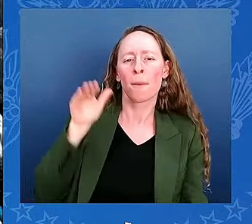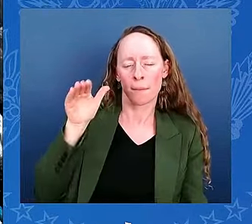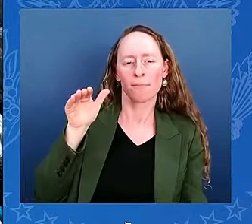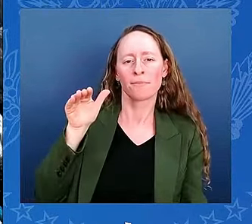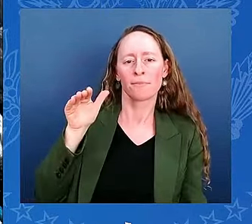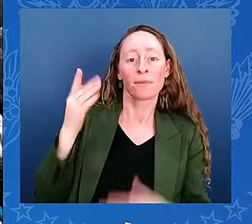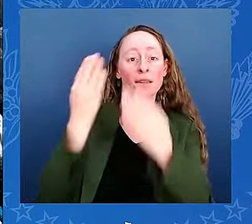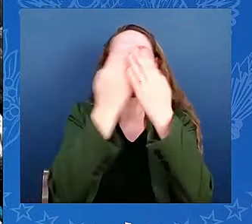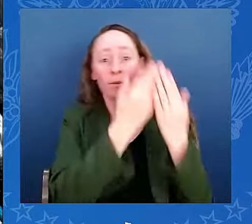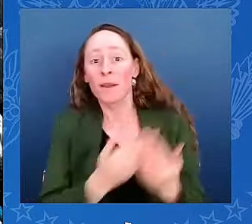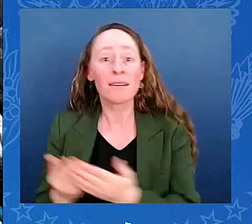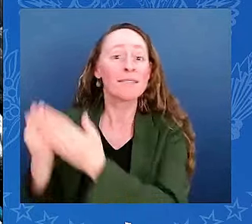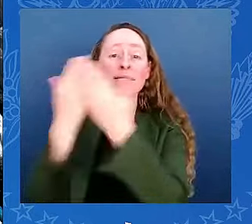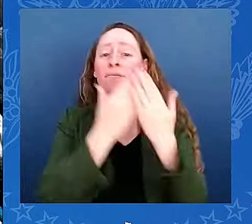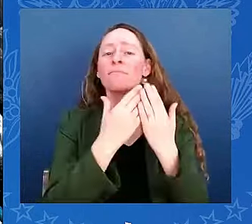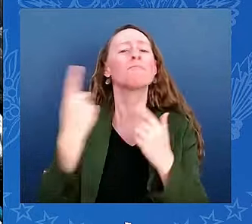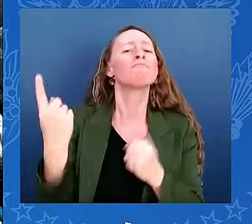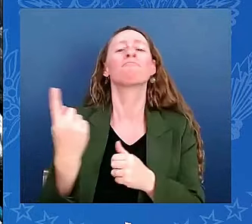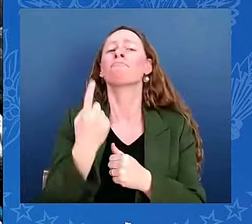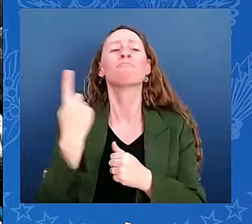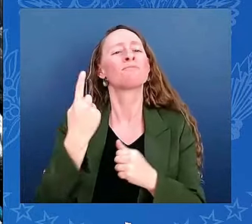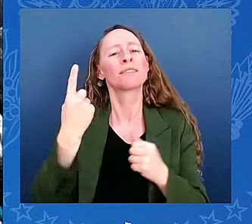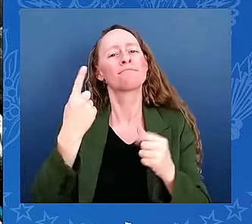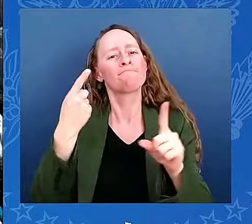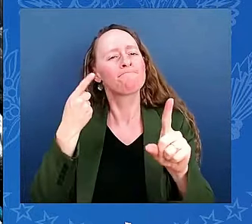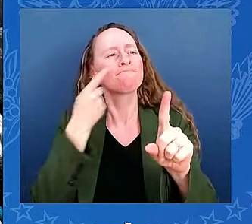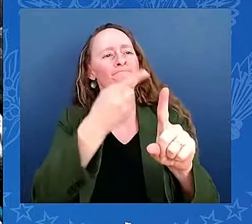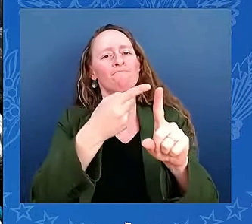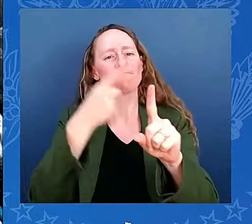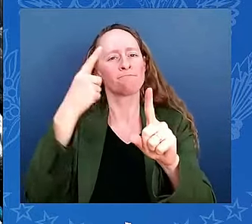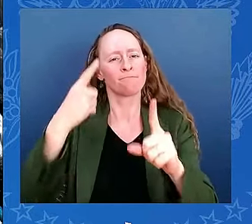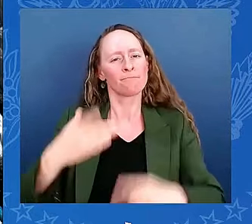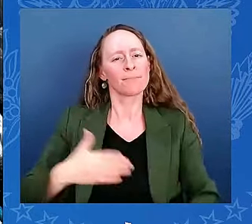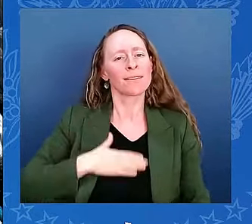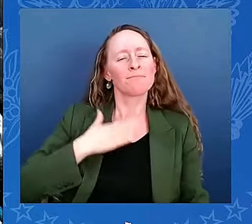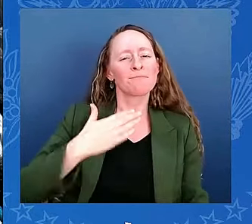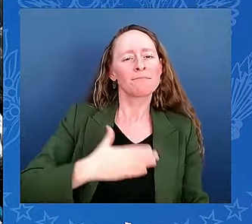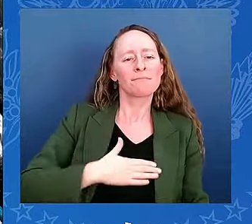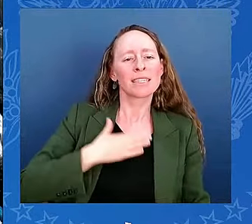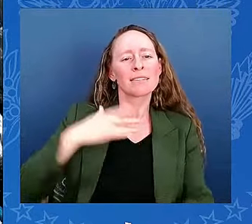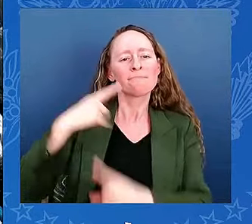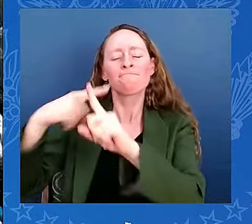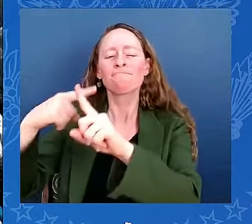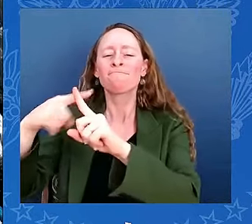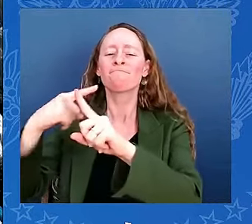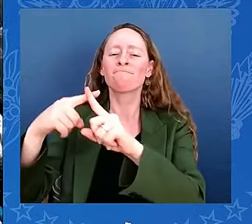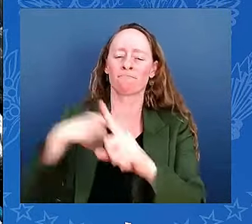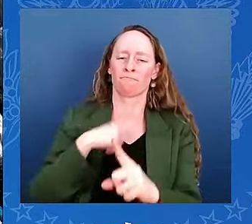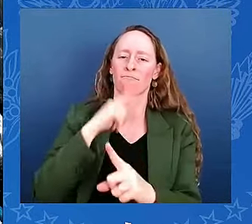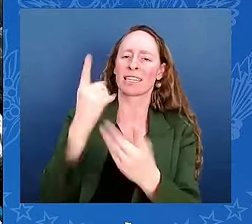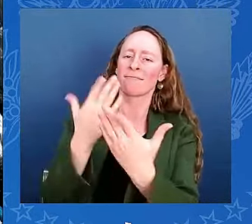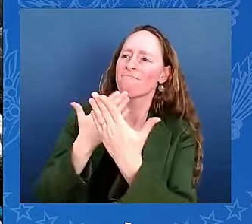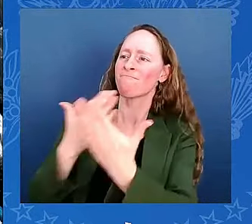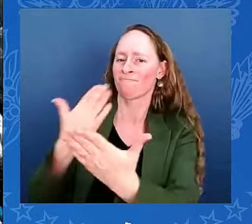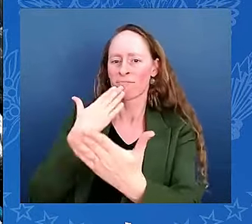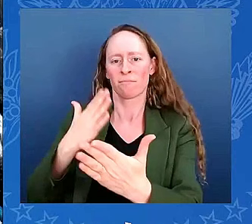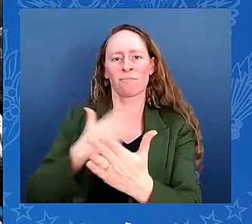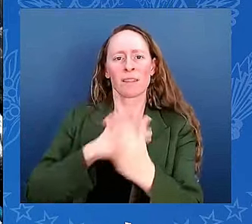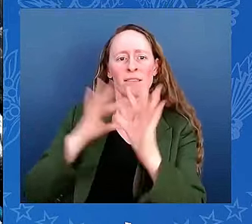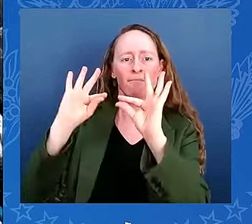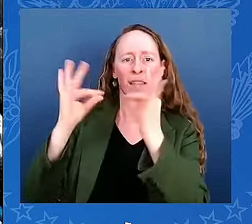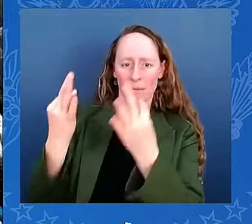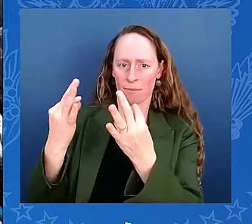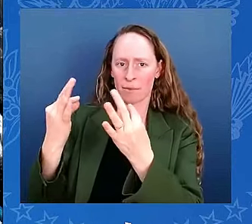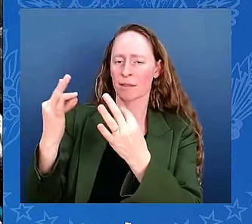prevails. I am so thankful to have grown up in a multicultural household where our parents encouraged us to seek opportunities